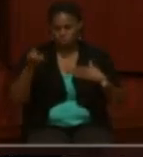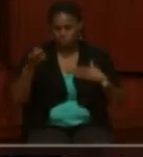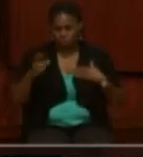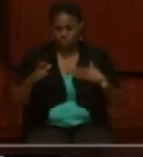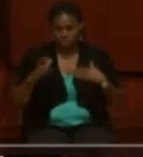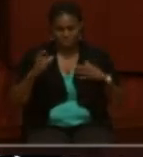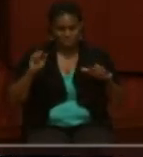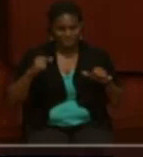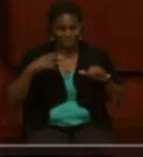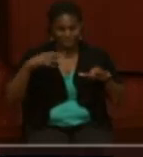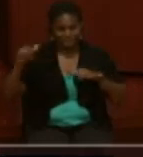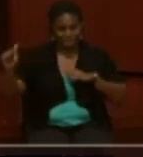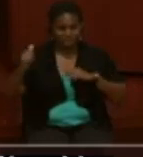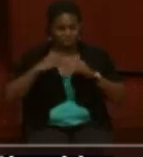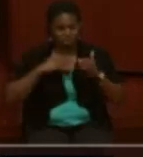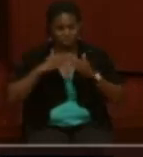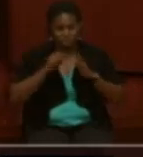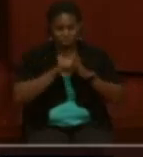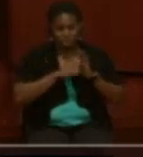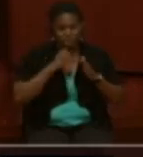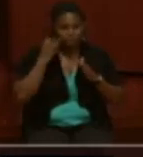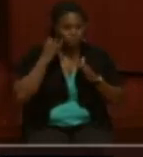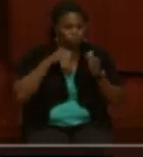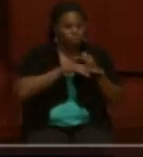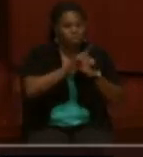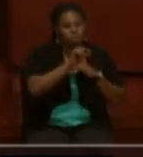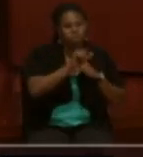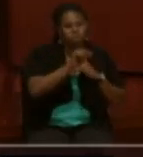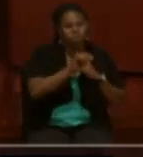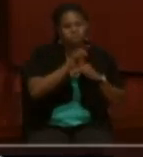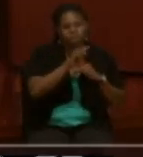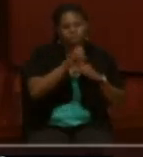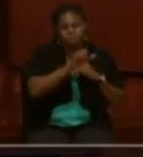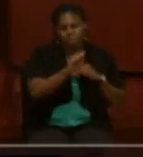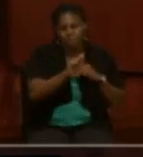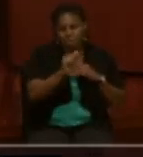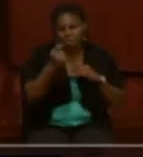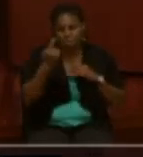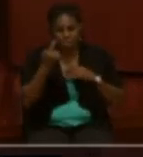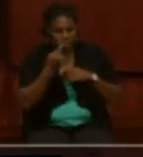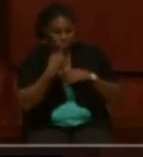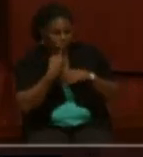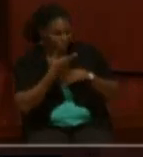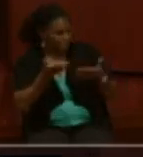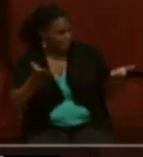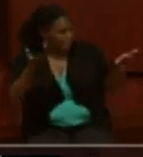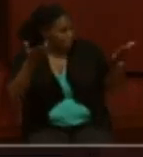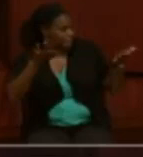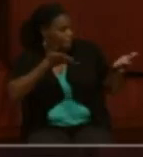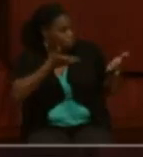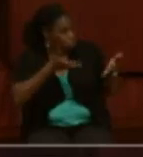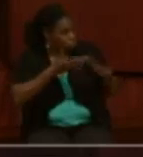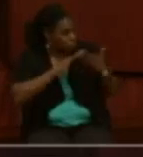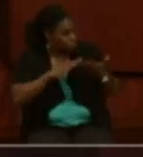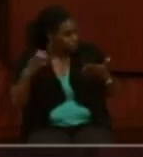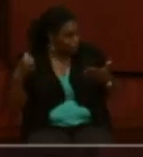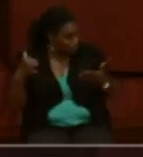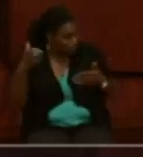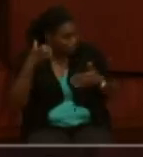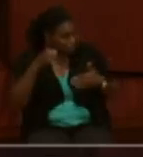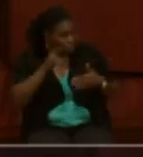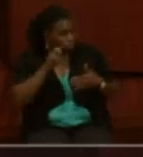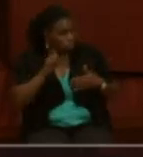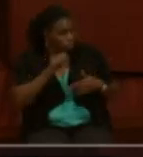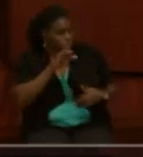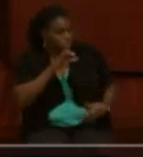state designated unit they were in. So if you were in the 20th Massachusetts, someone came by and said, hey, would you like to be an officer in a US color troop?